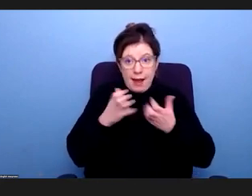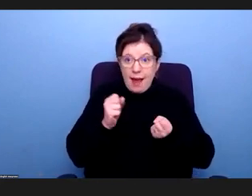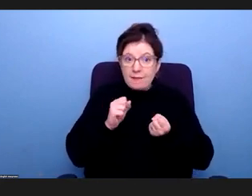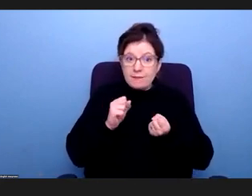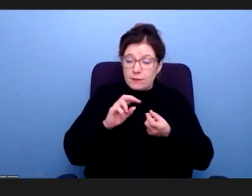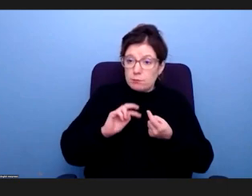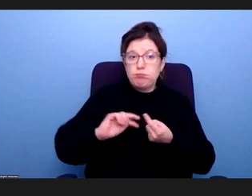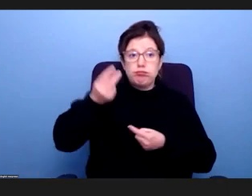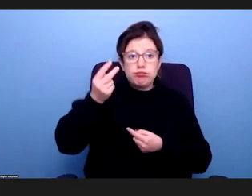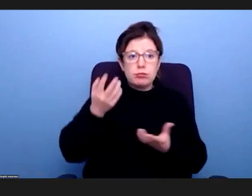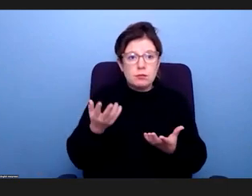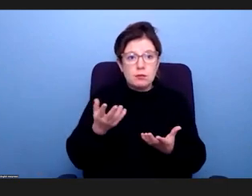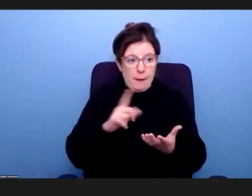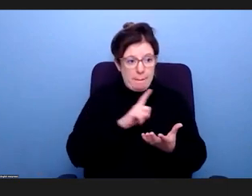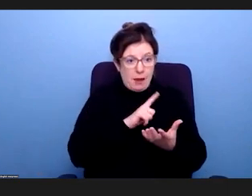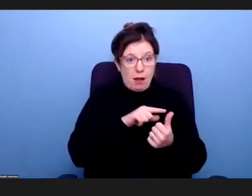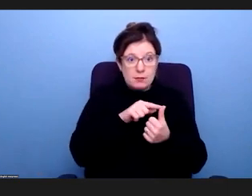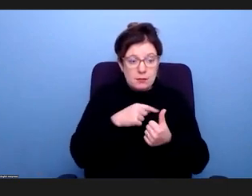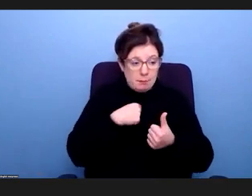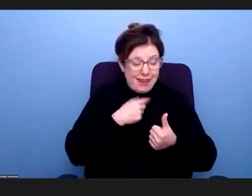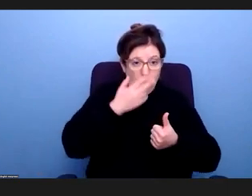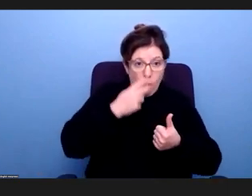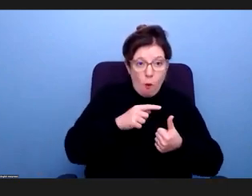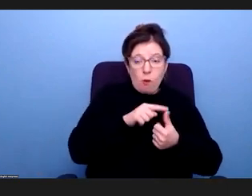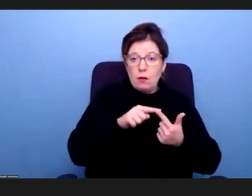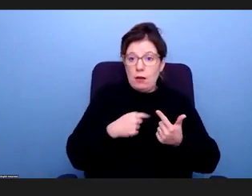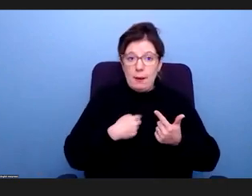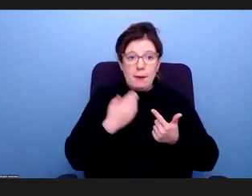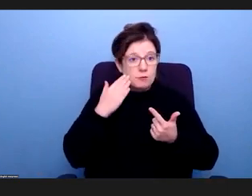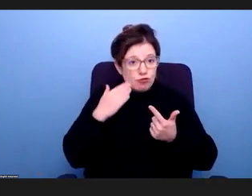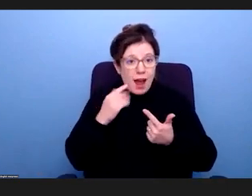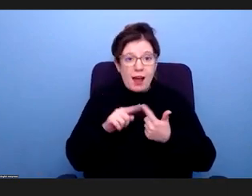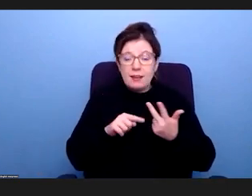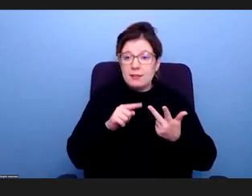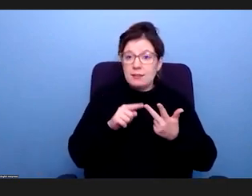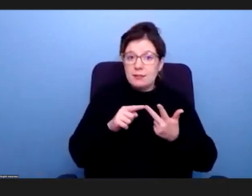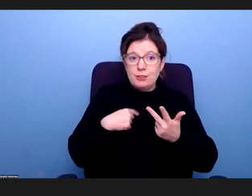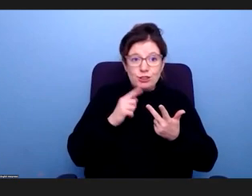compound more compounded disadvantages. Thank you.